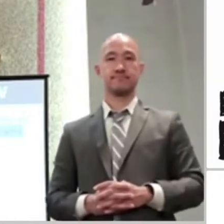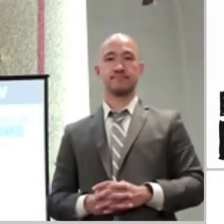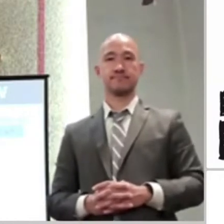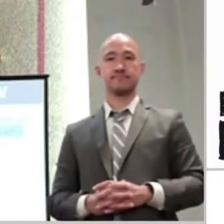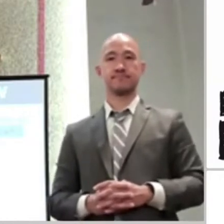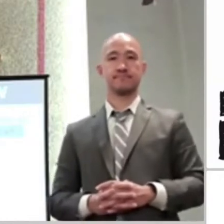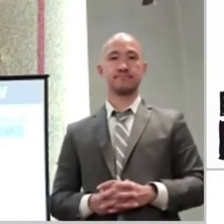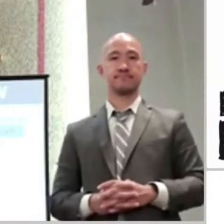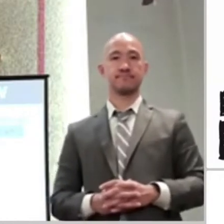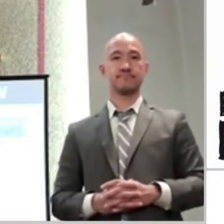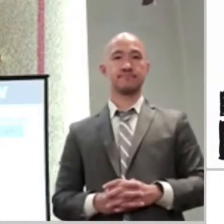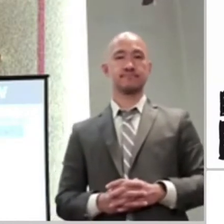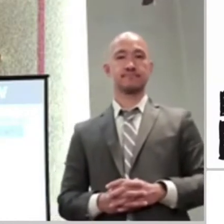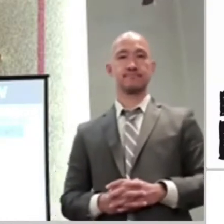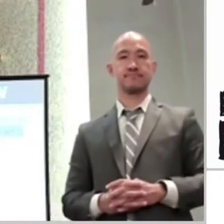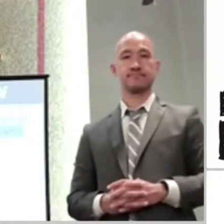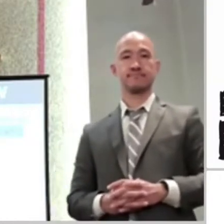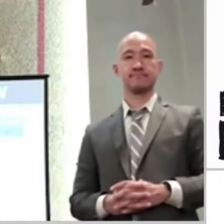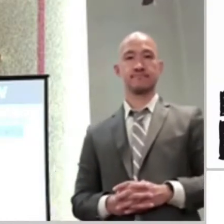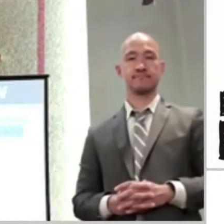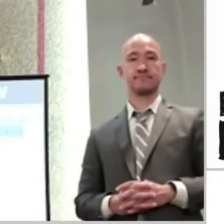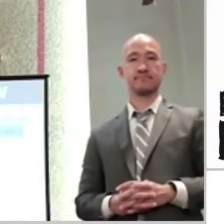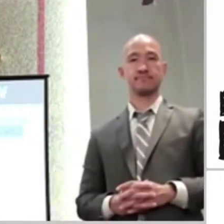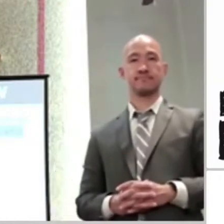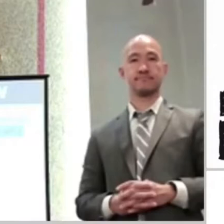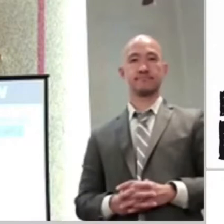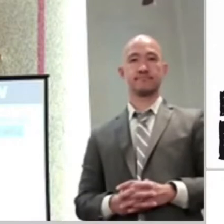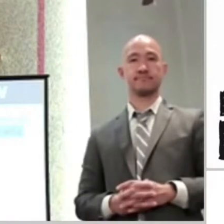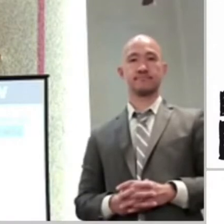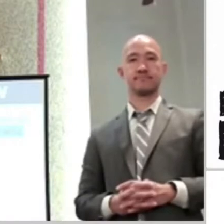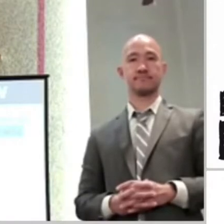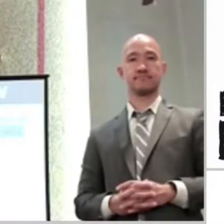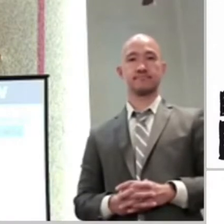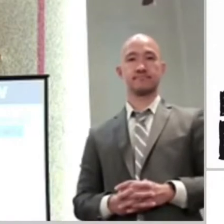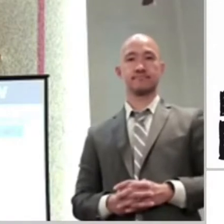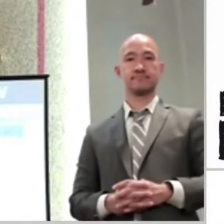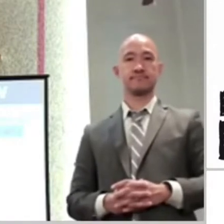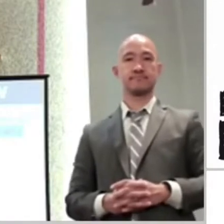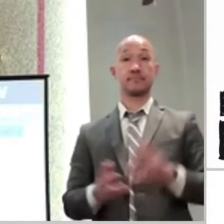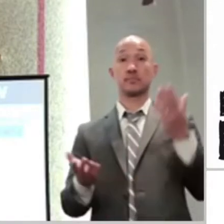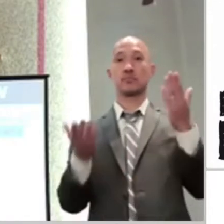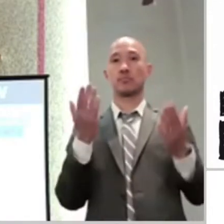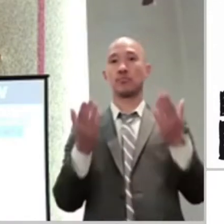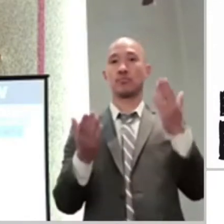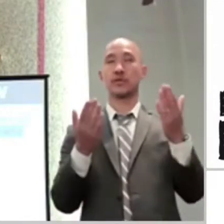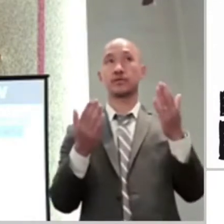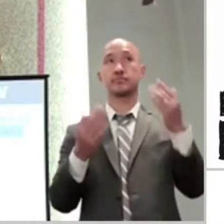Florida or your South Carolina or anything like that. It's just not the mountaintop that you might think it is.